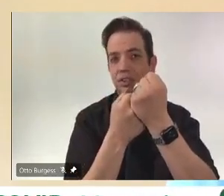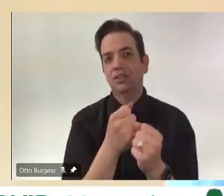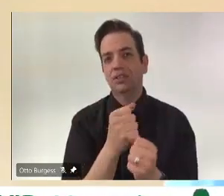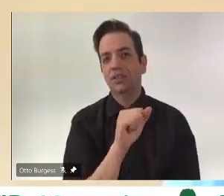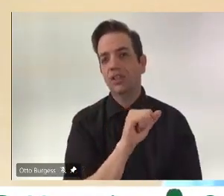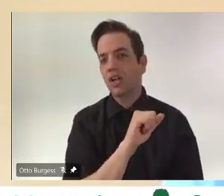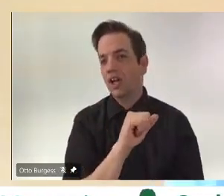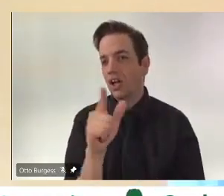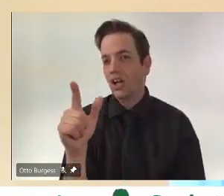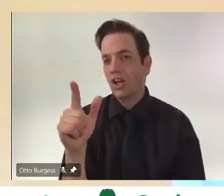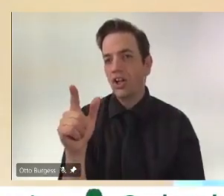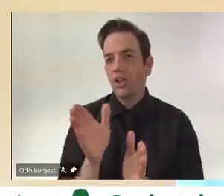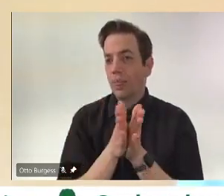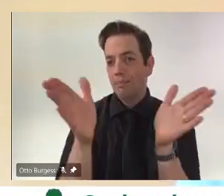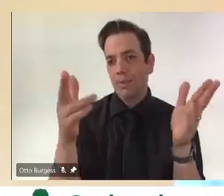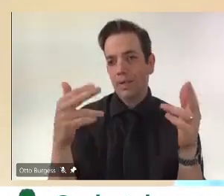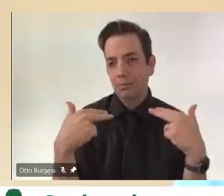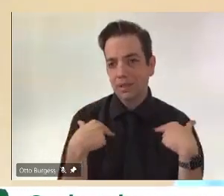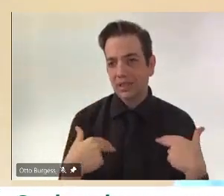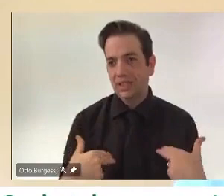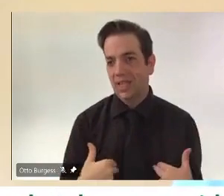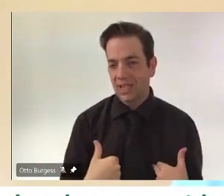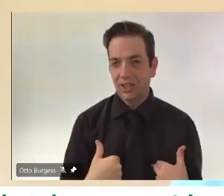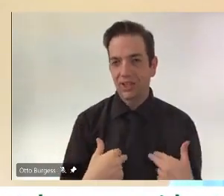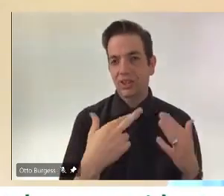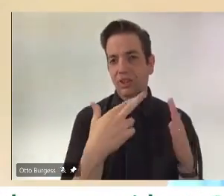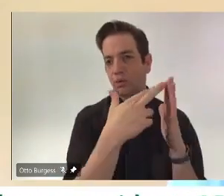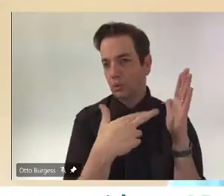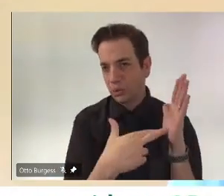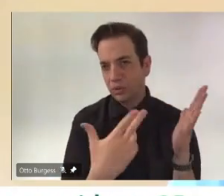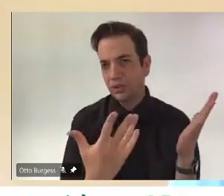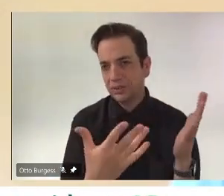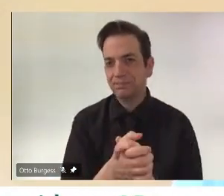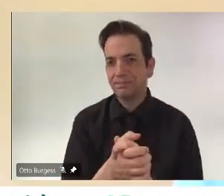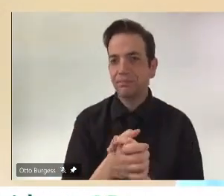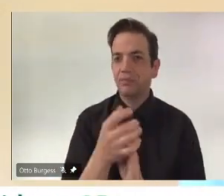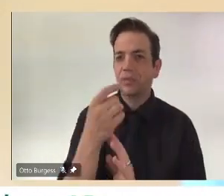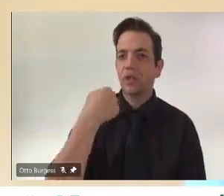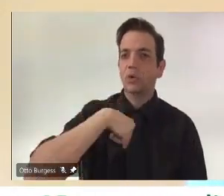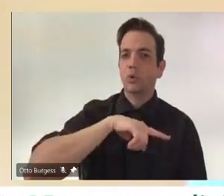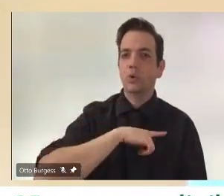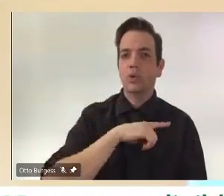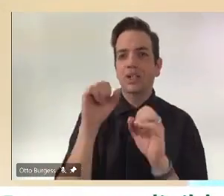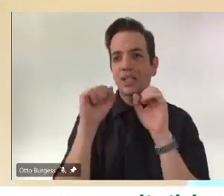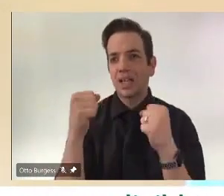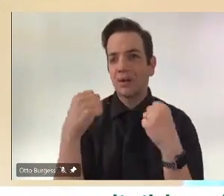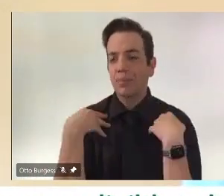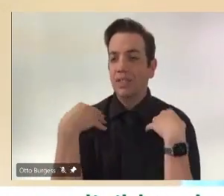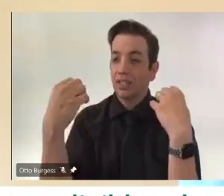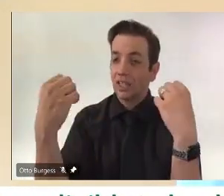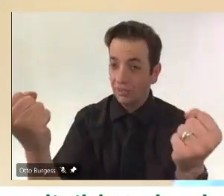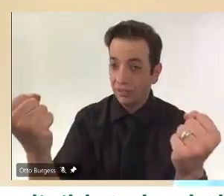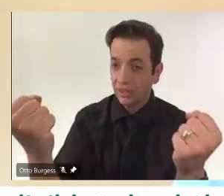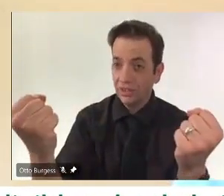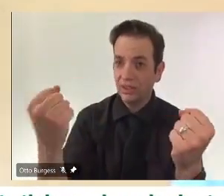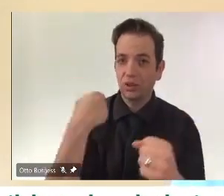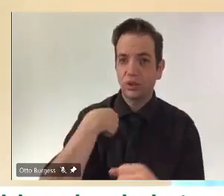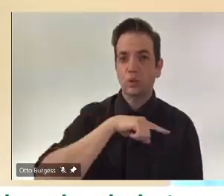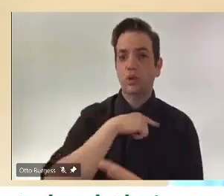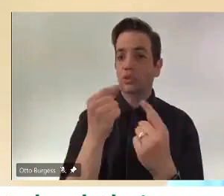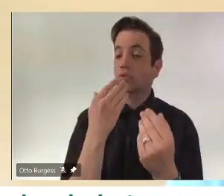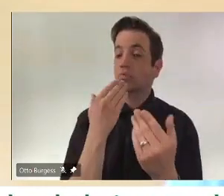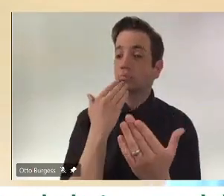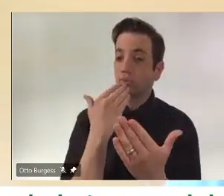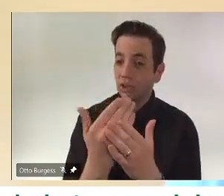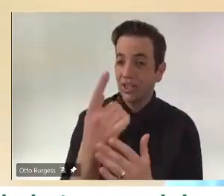helped us at that time. So, you know, while we can be confident that we are doing really well, I think we also need to